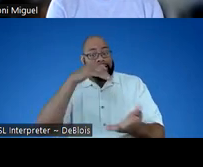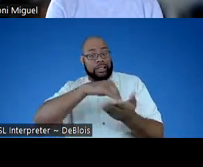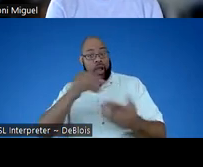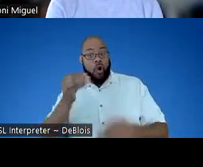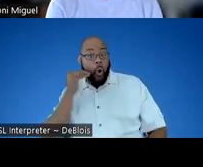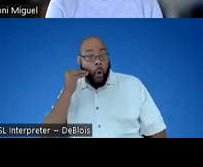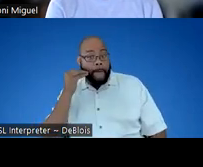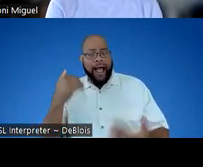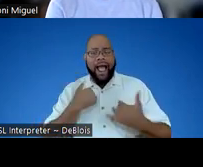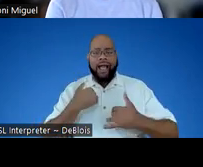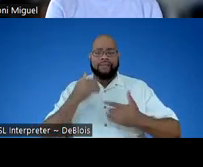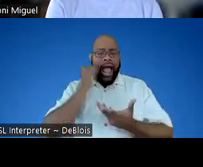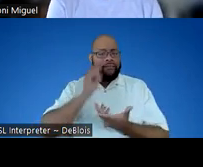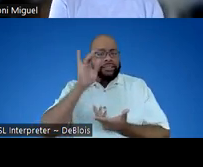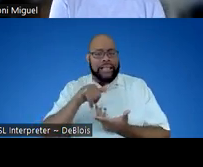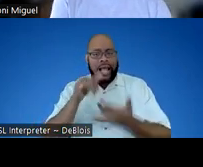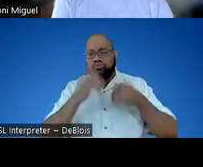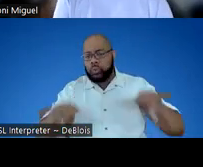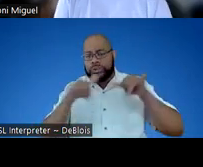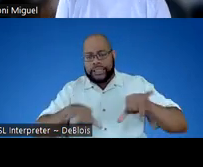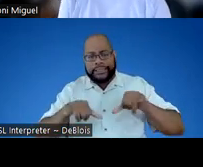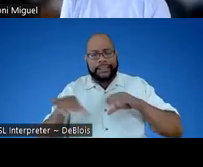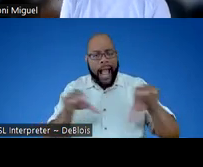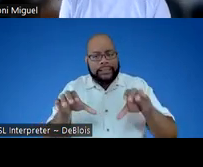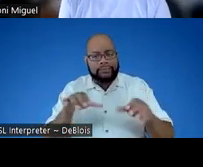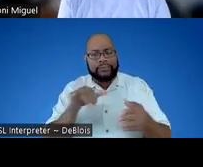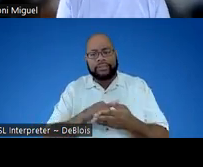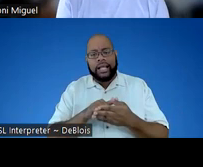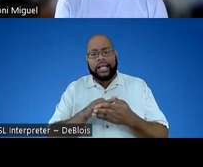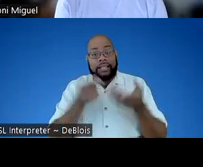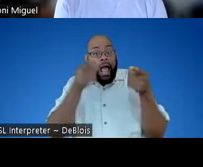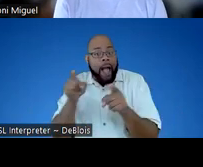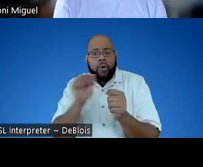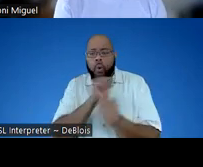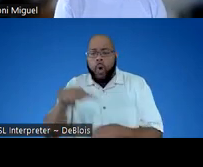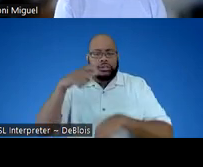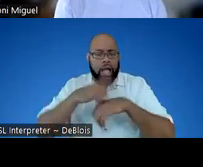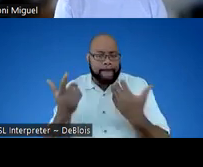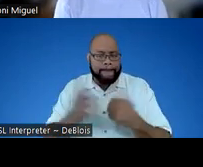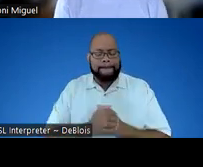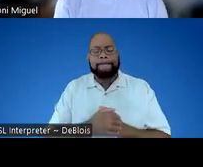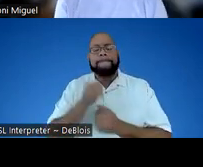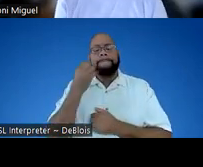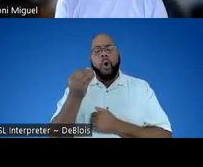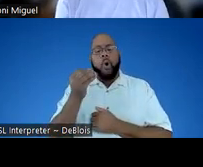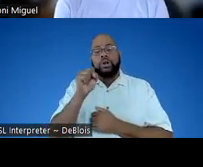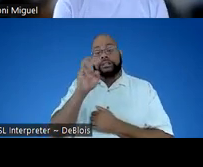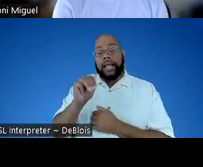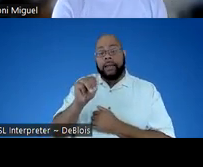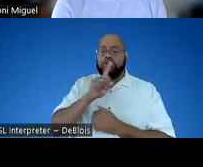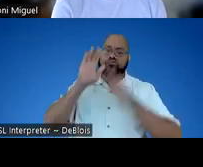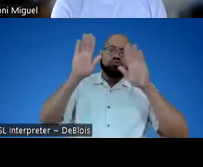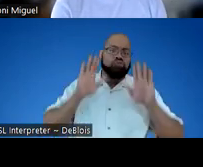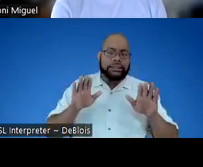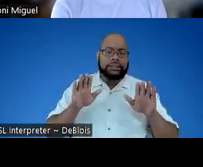homes, there are everyday routines and activities that are, that are happening all the time. Um, and so STEM is a great